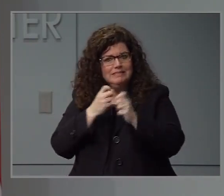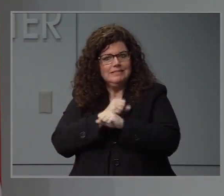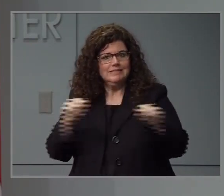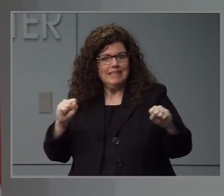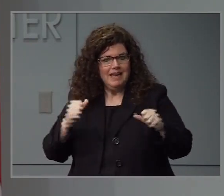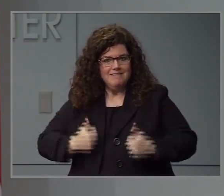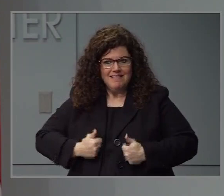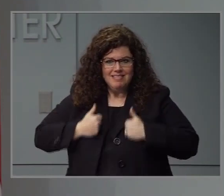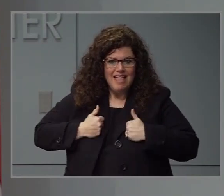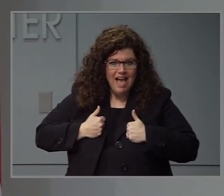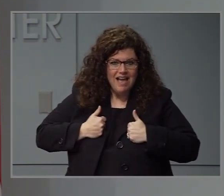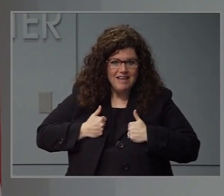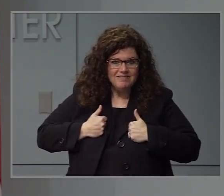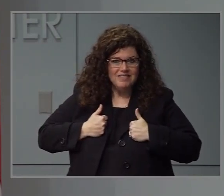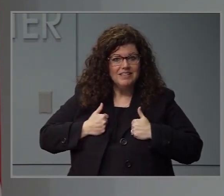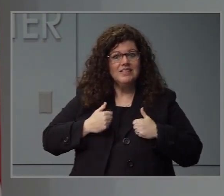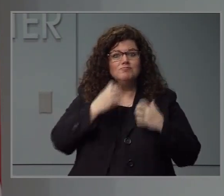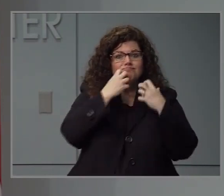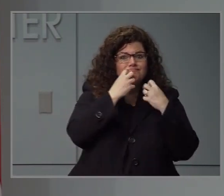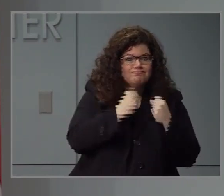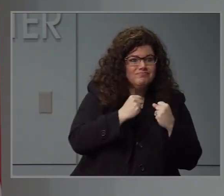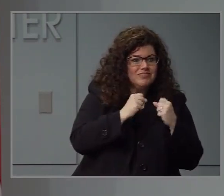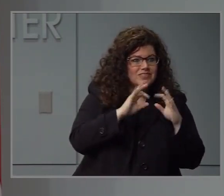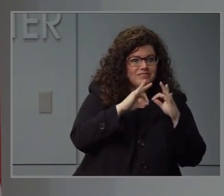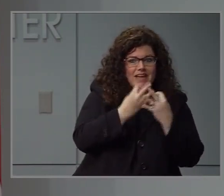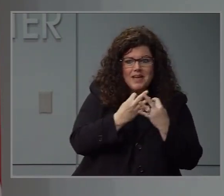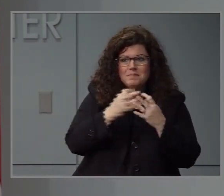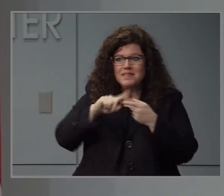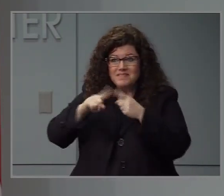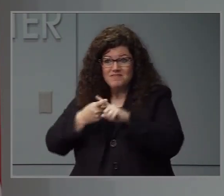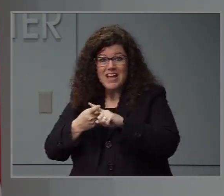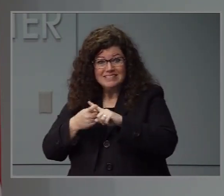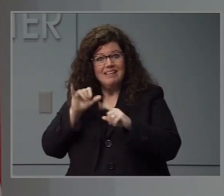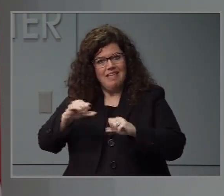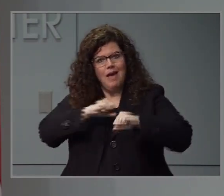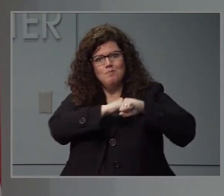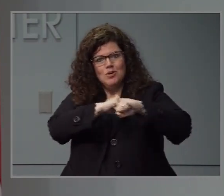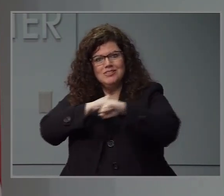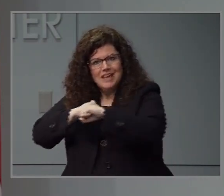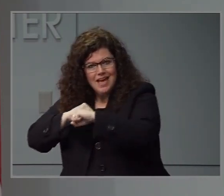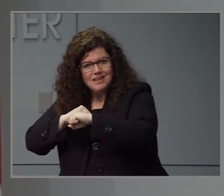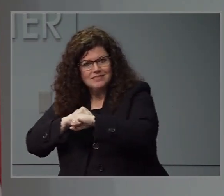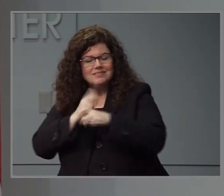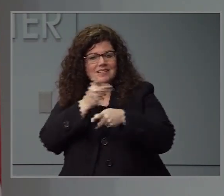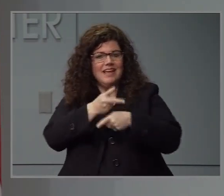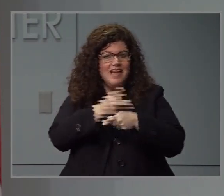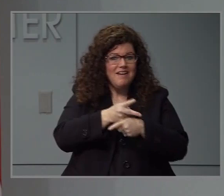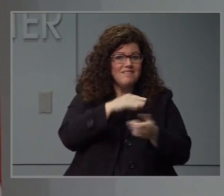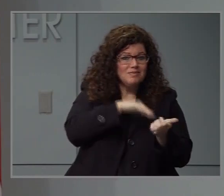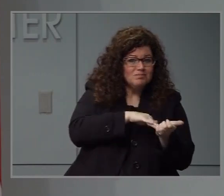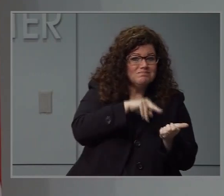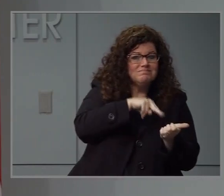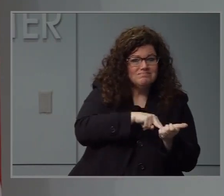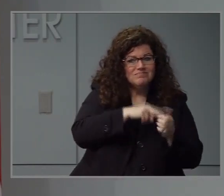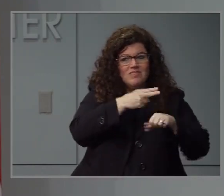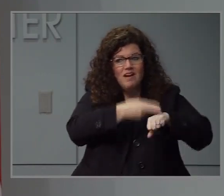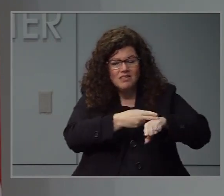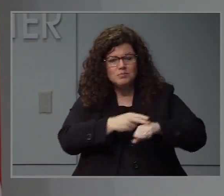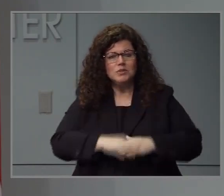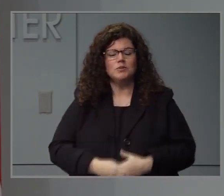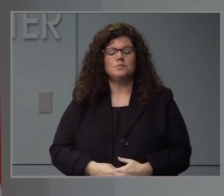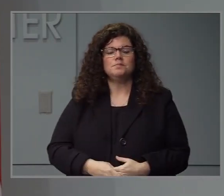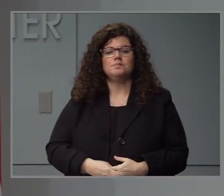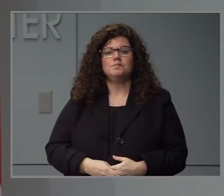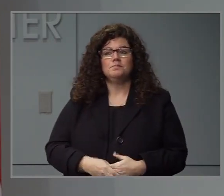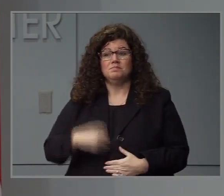to keep our loved ones safe, and to protect our frontline healthcare workers. Thank you. Thank you for that work. But many are